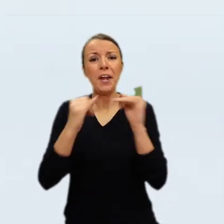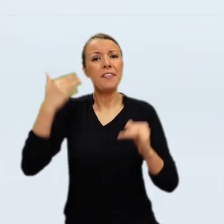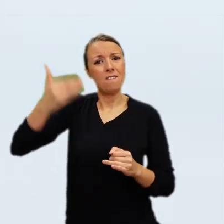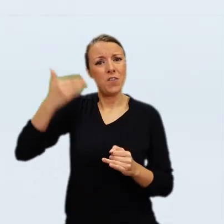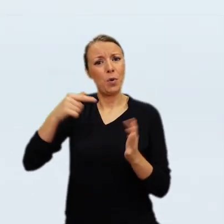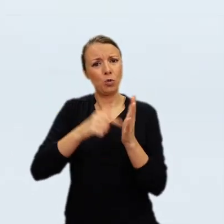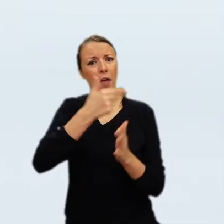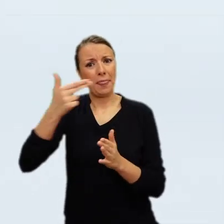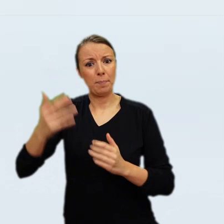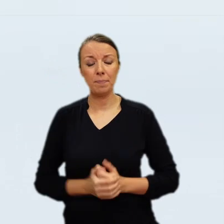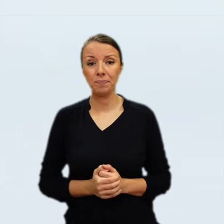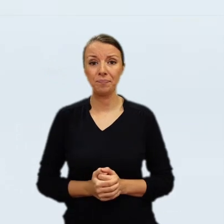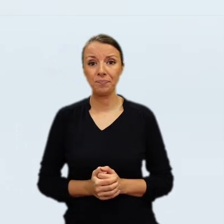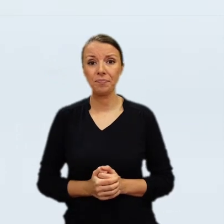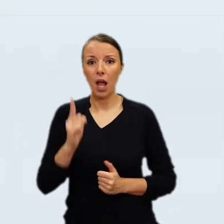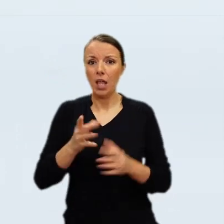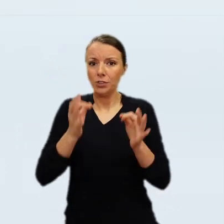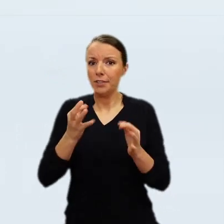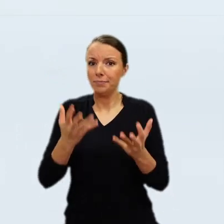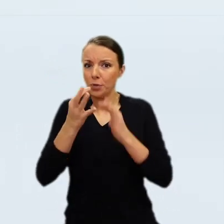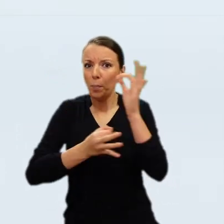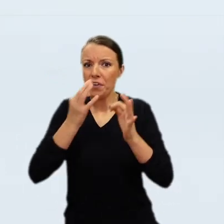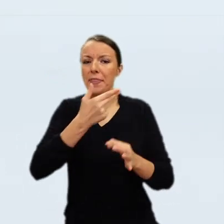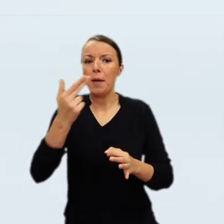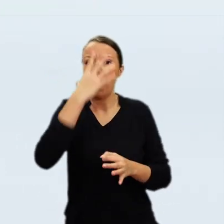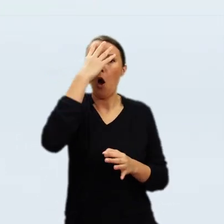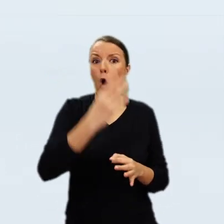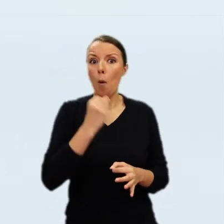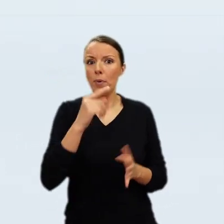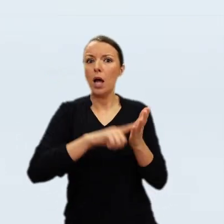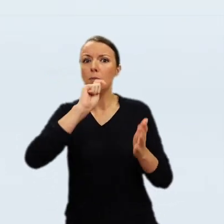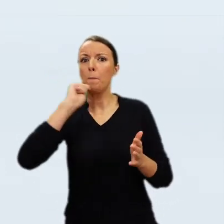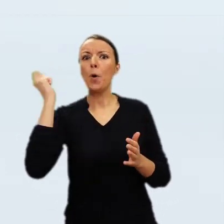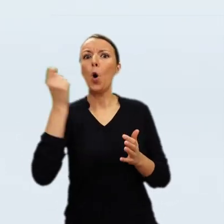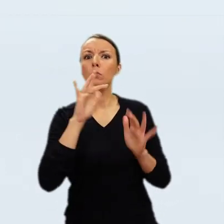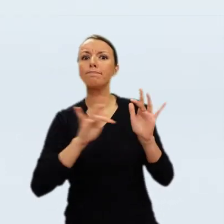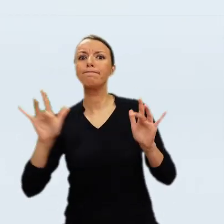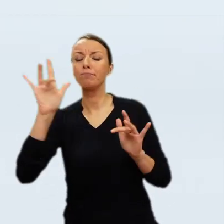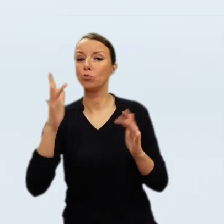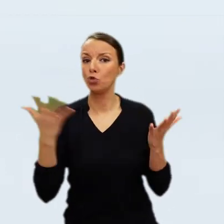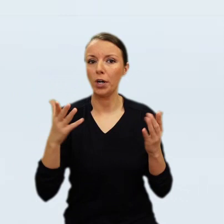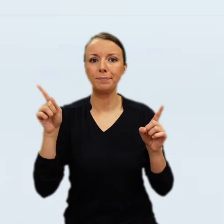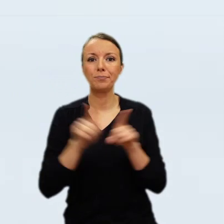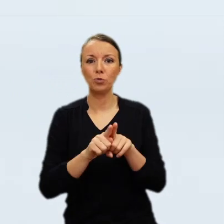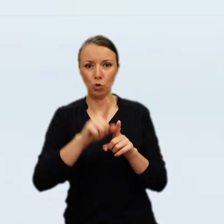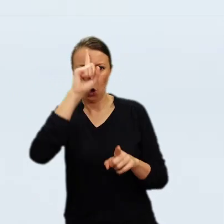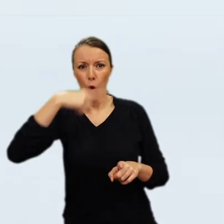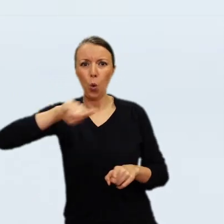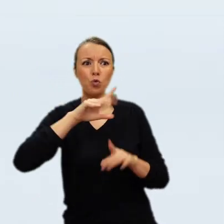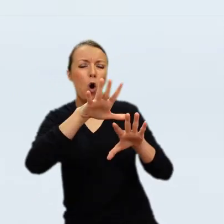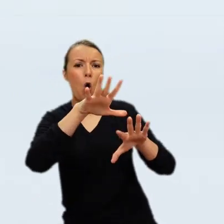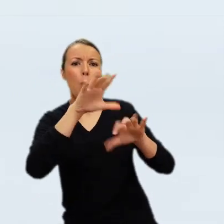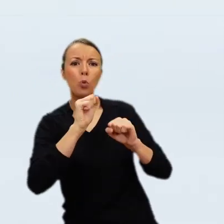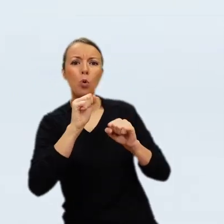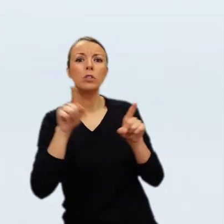Instead, I plan to talk about what we know about the painting's travels and how it was interpreted along the way and what it